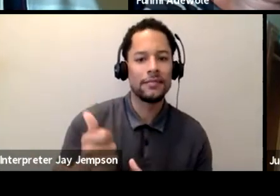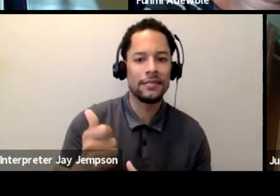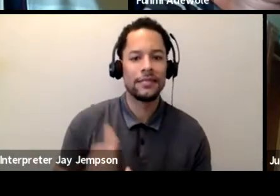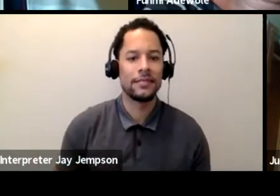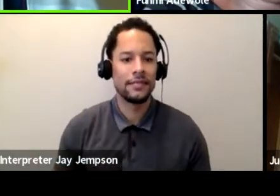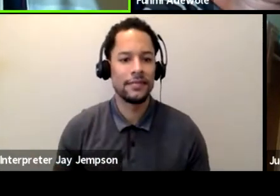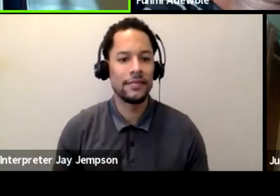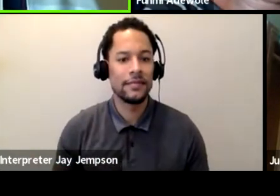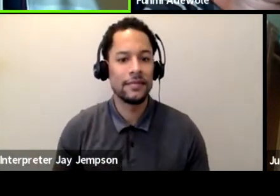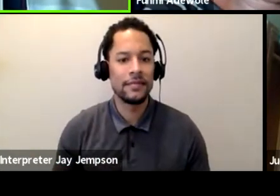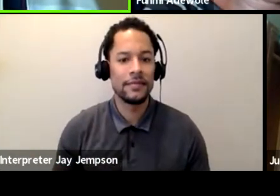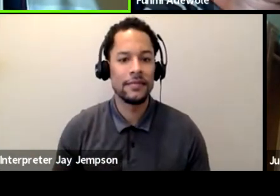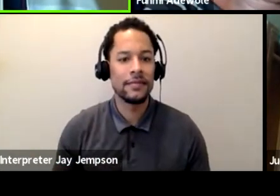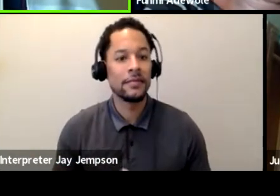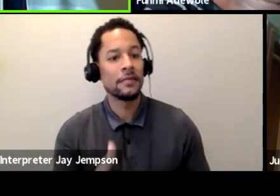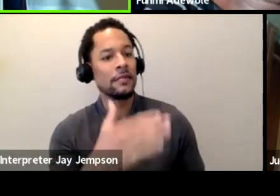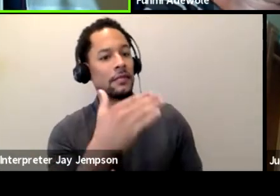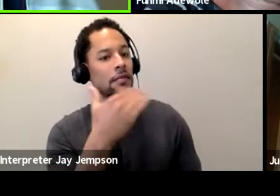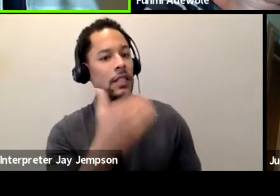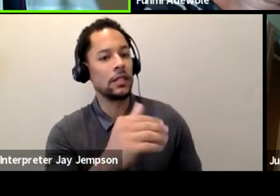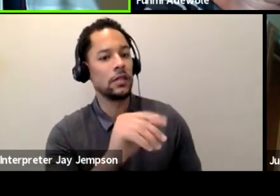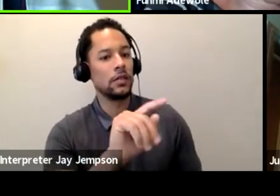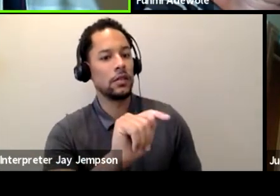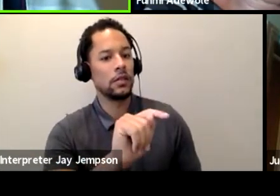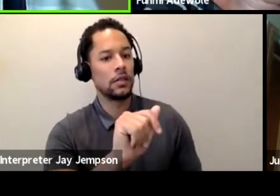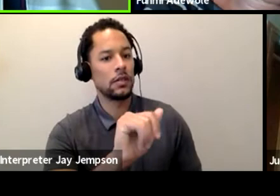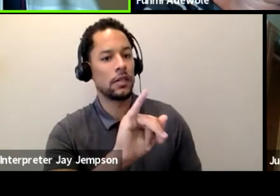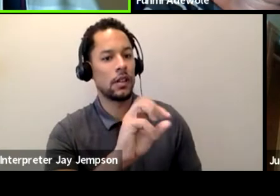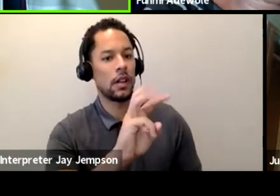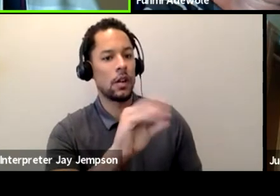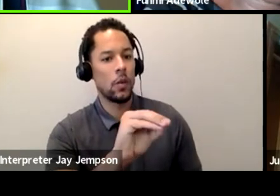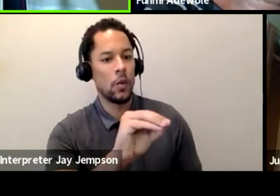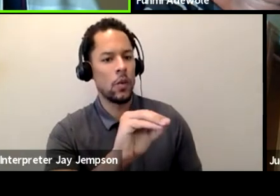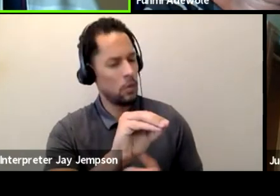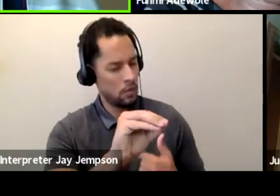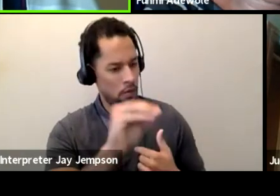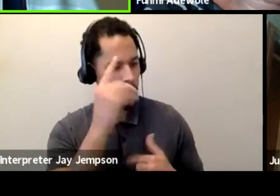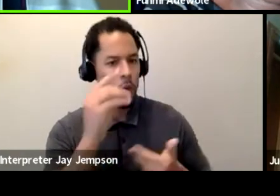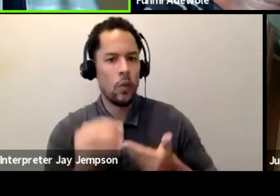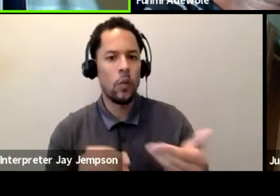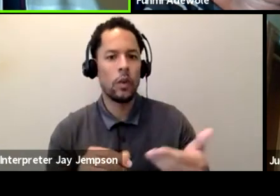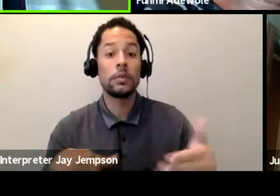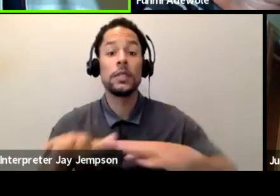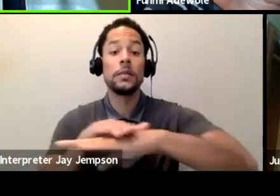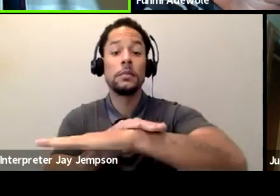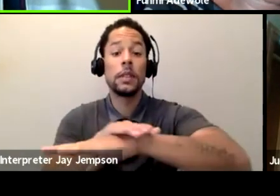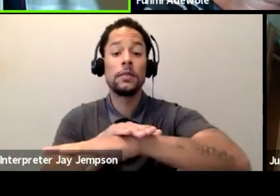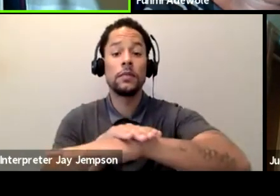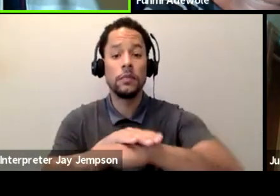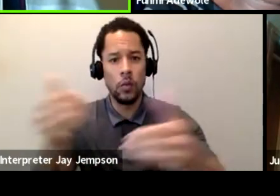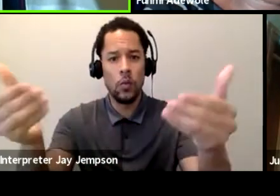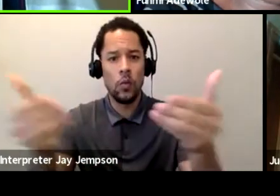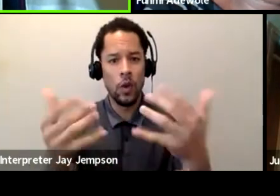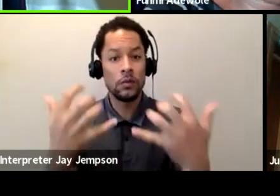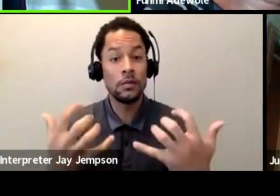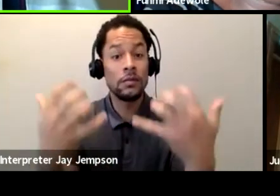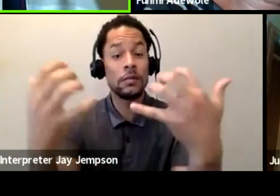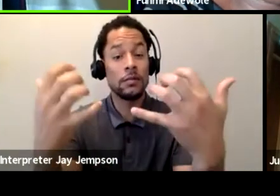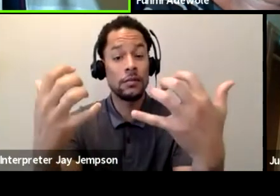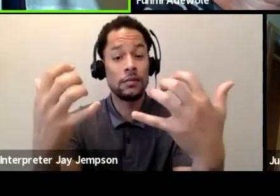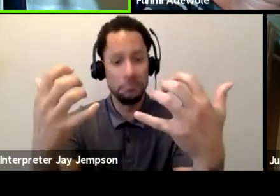Wow. Thank you, Taiwo, for welcoming us to this platform. Welcome, everyone, to this wonderful